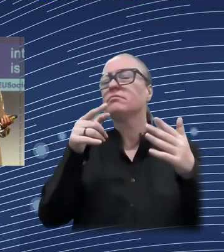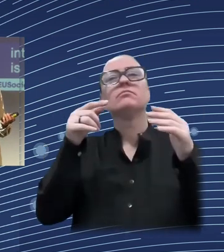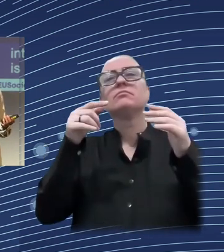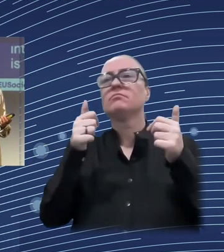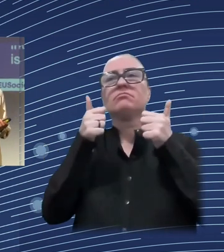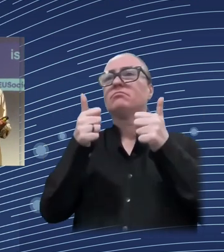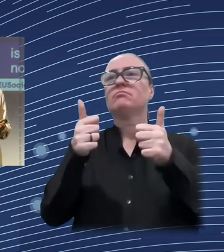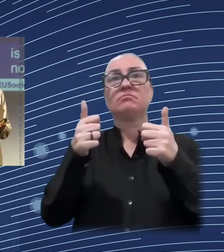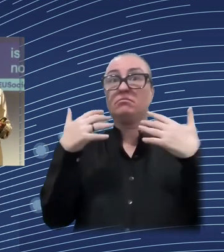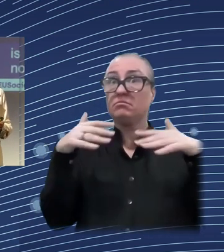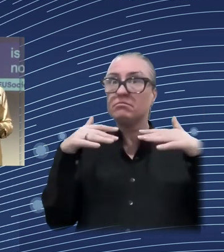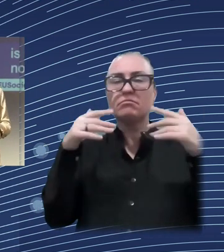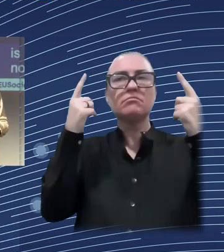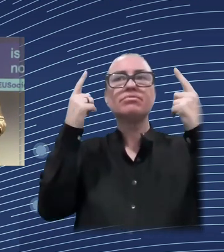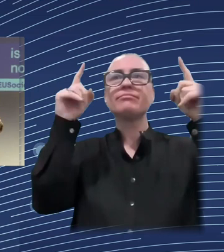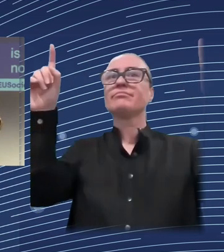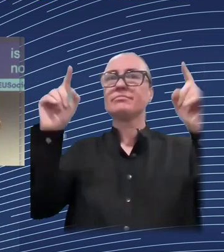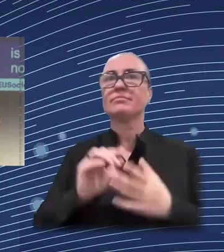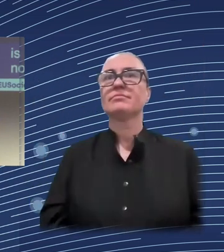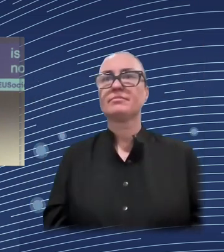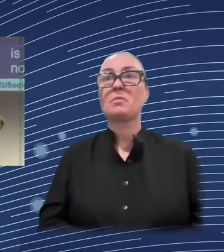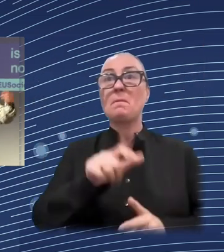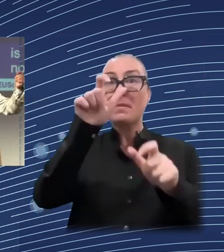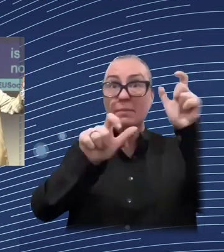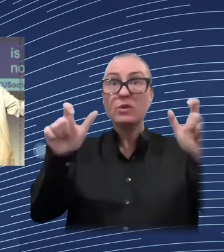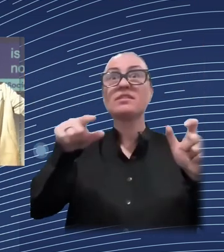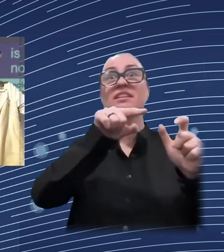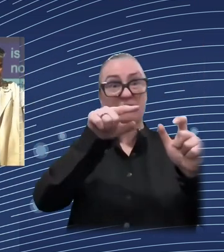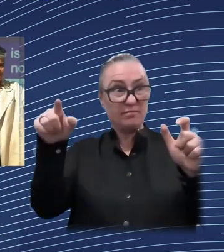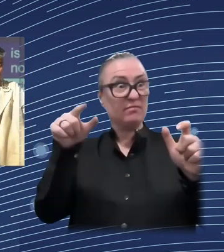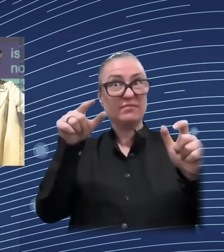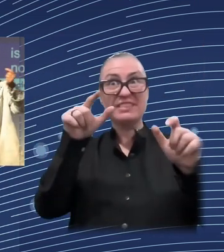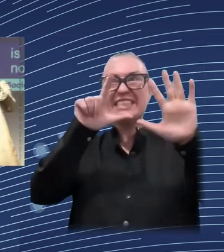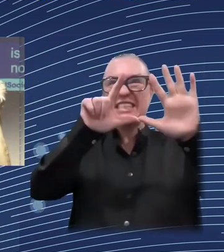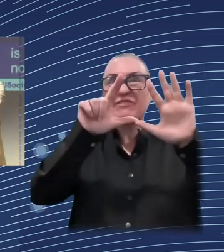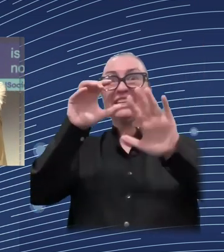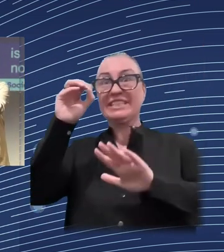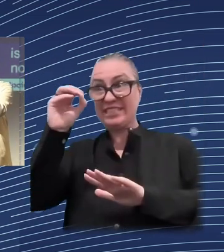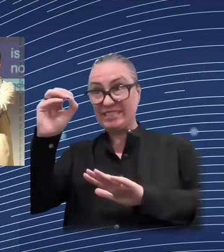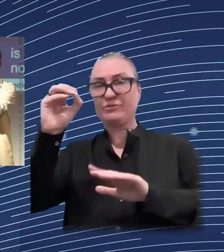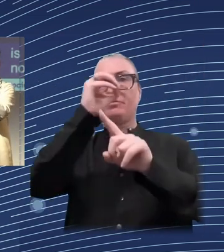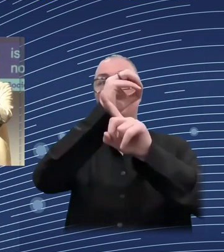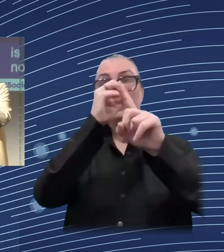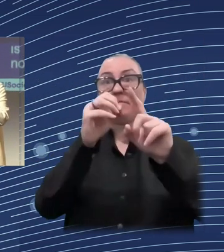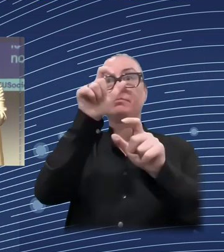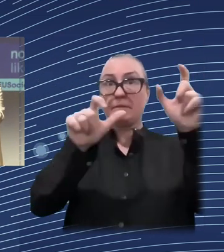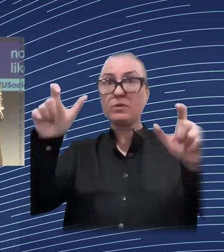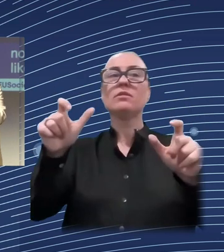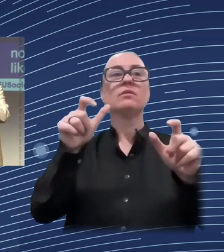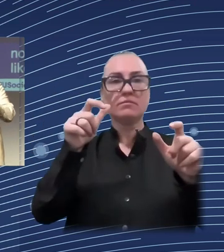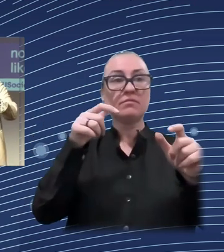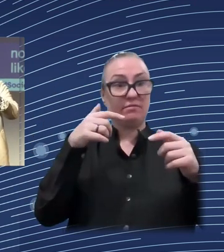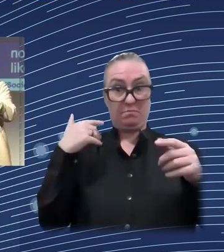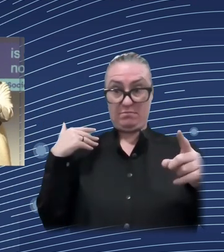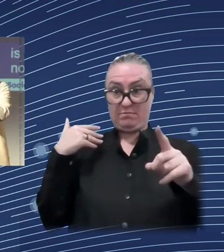Here, of course, there is a problem, right? Because what I would love would be to have an individual going into a program, look at the,